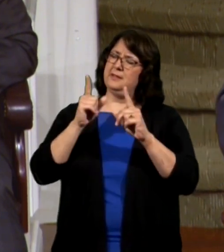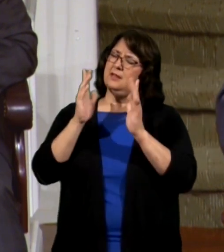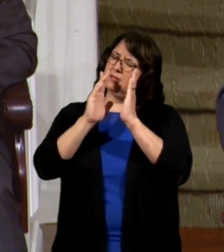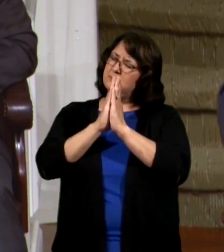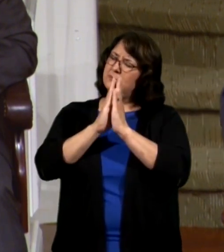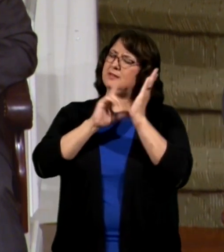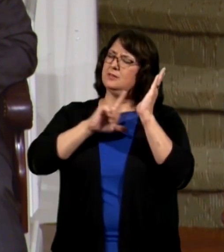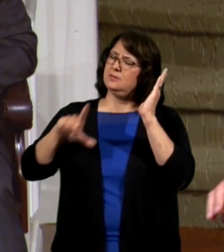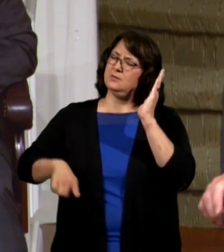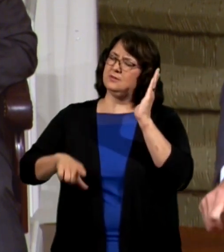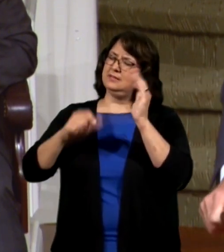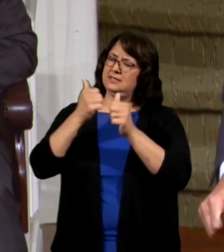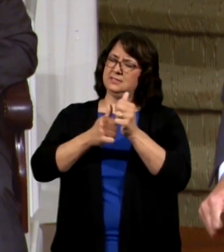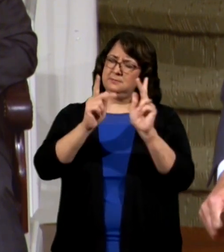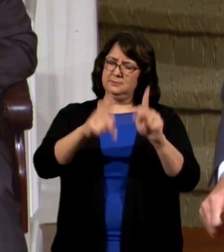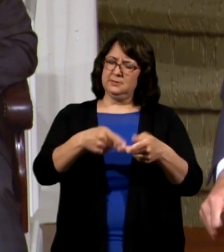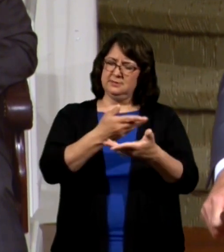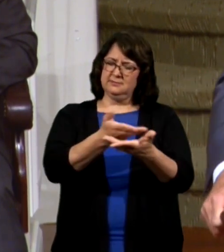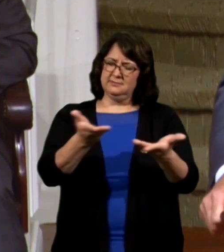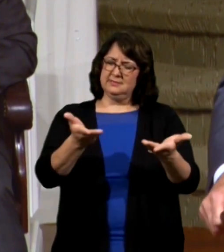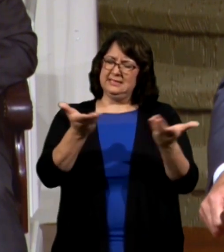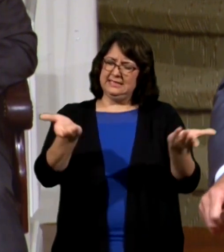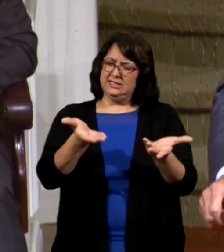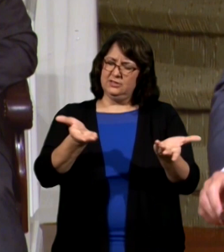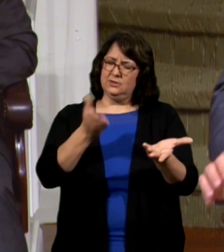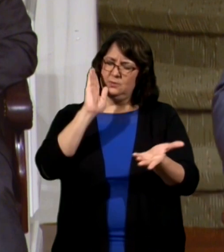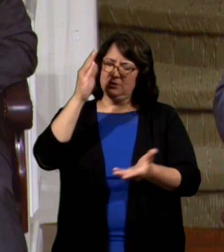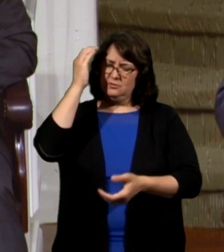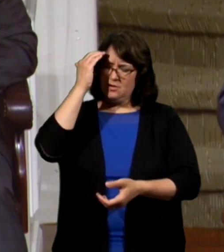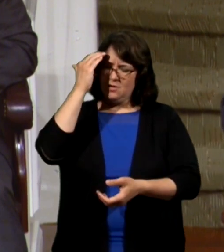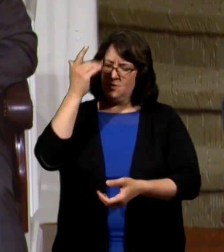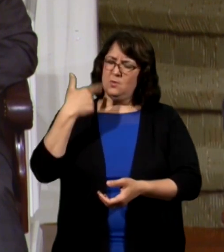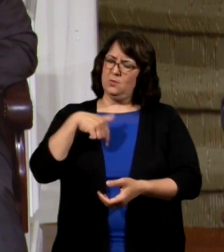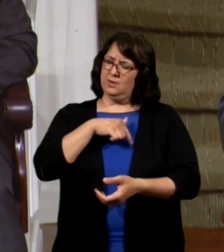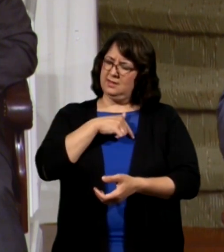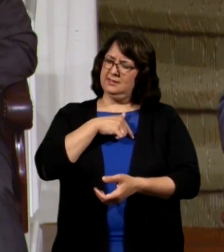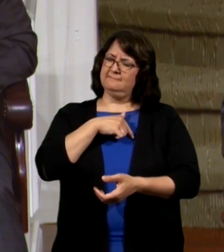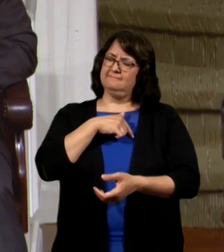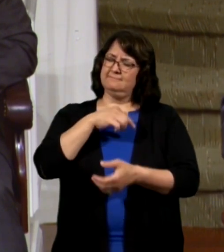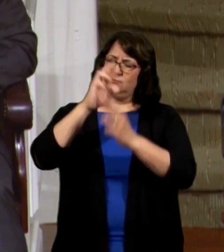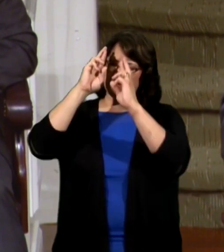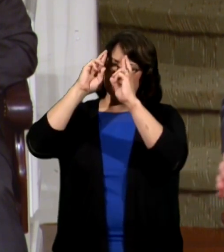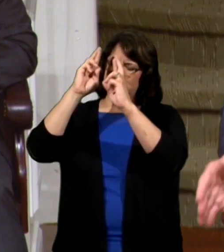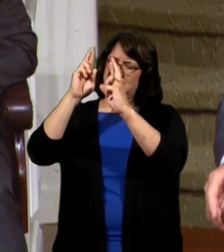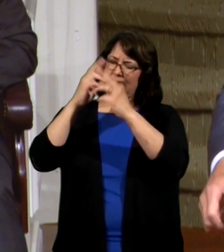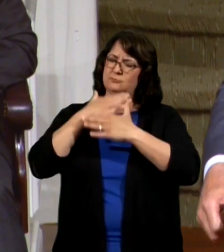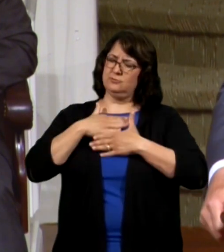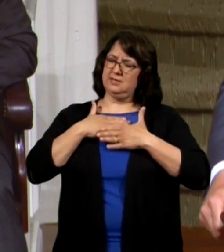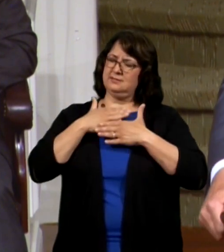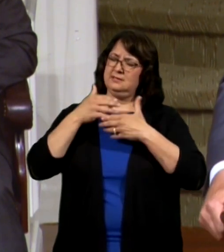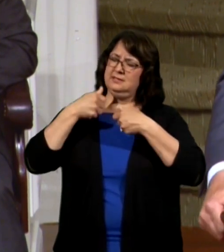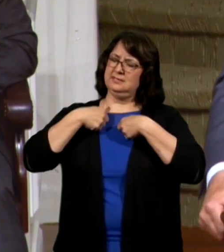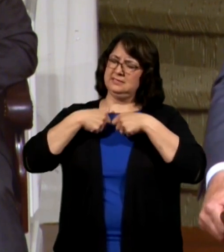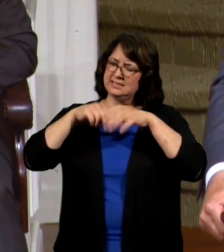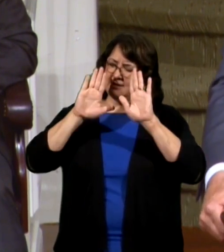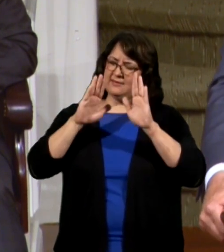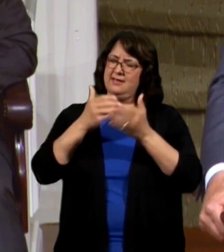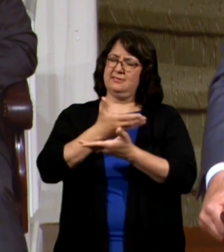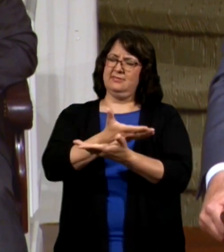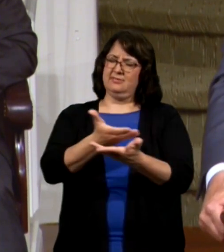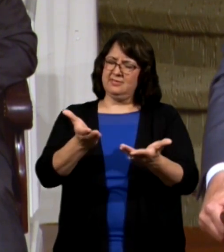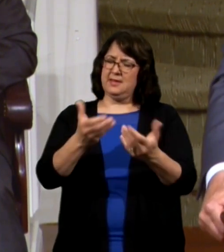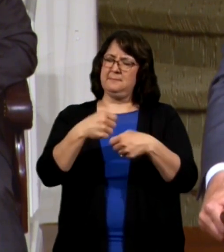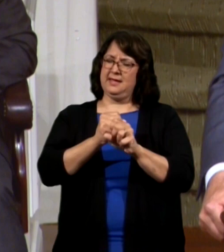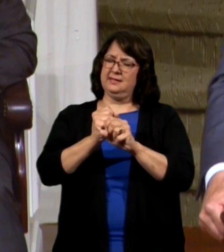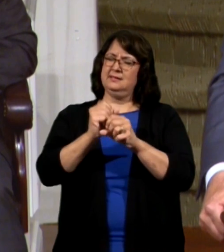each one here would know that we respect and appreciate the sacrifice they make to be